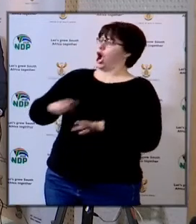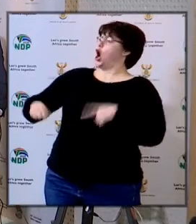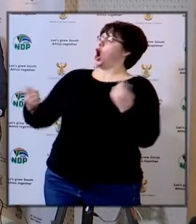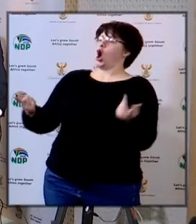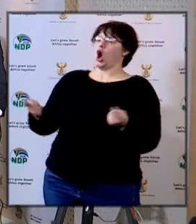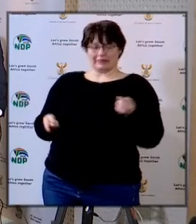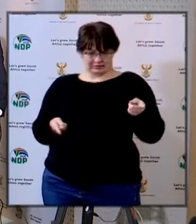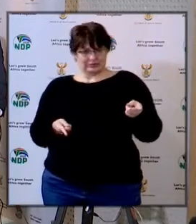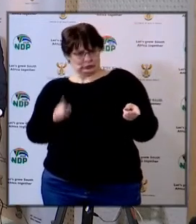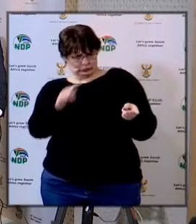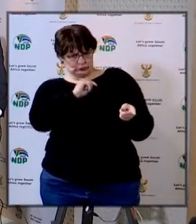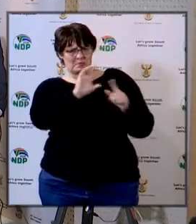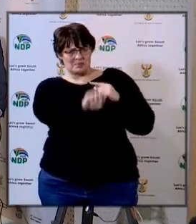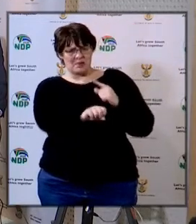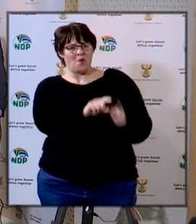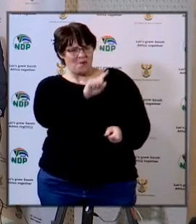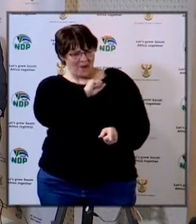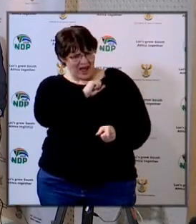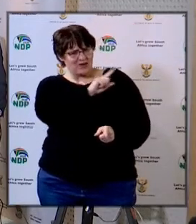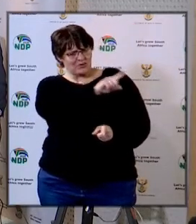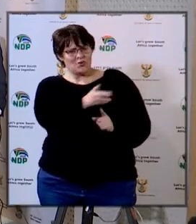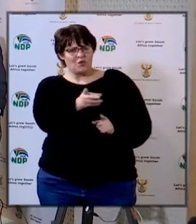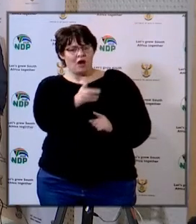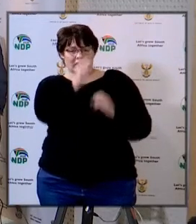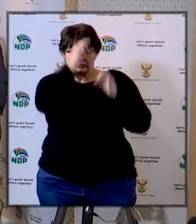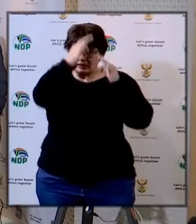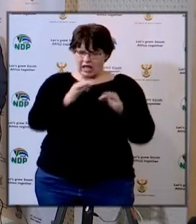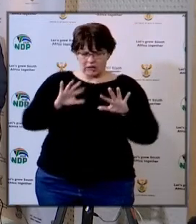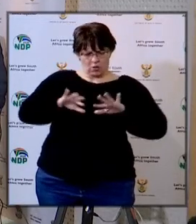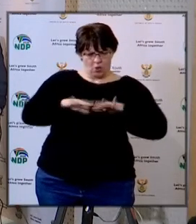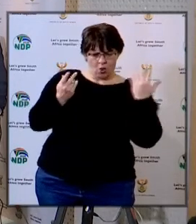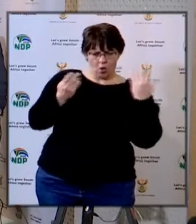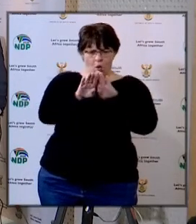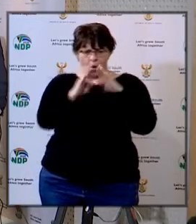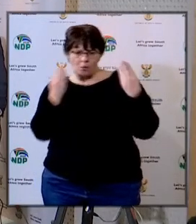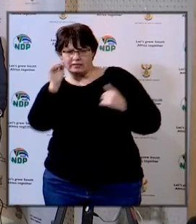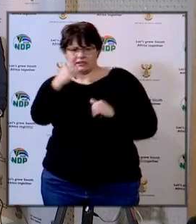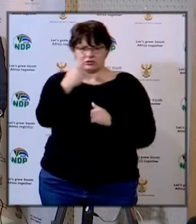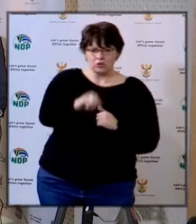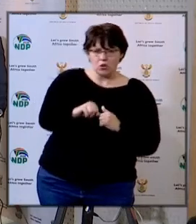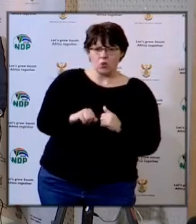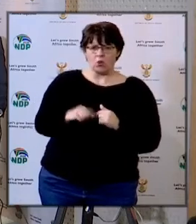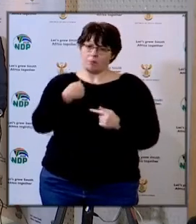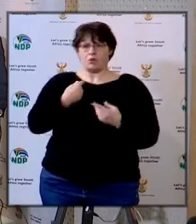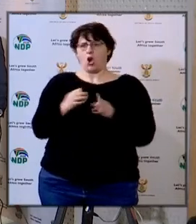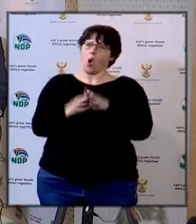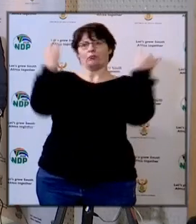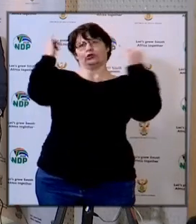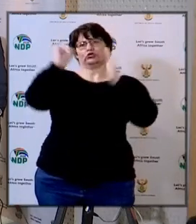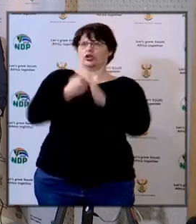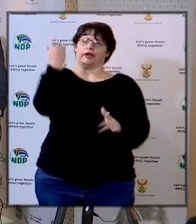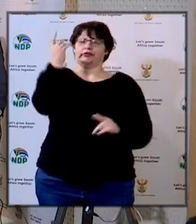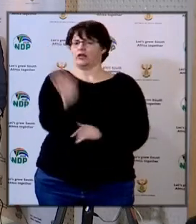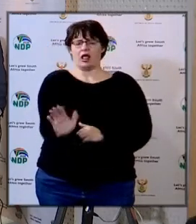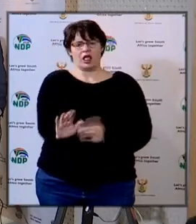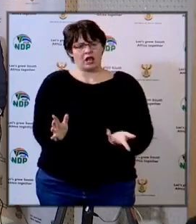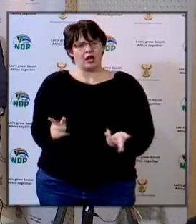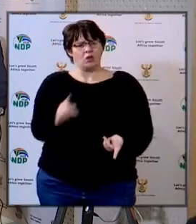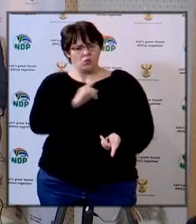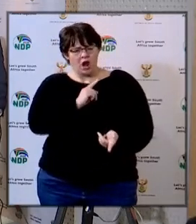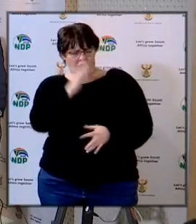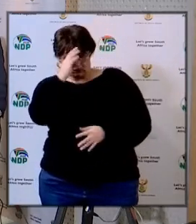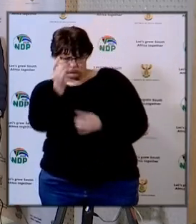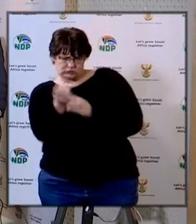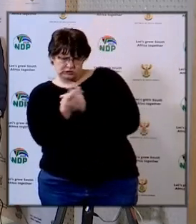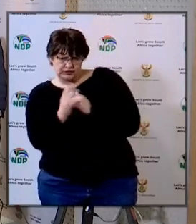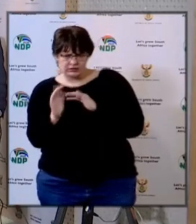have said given that you also do take advice you know on your decision you don't just reopen the schools the